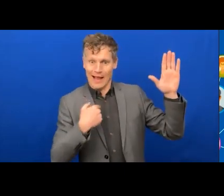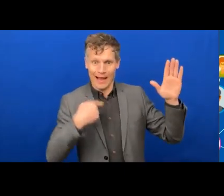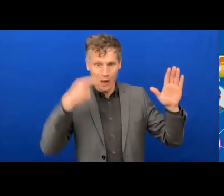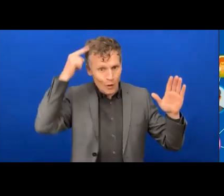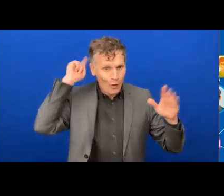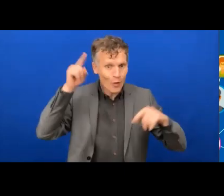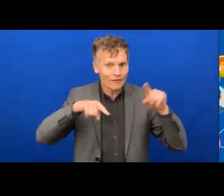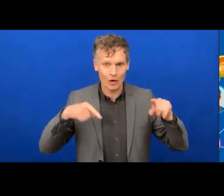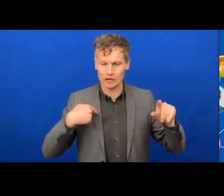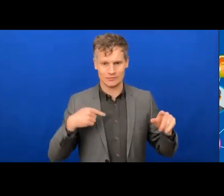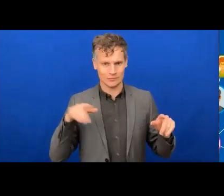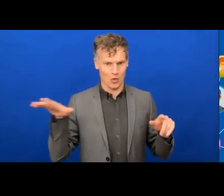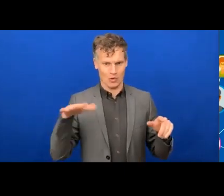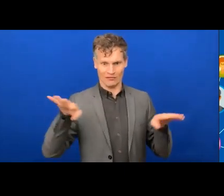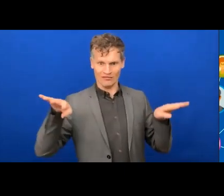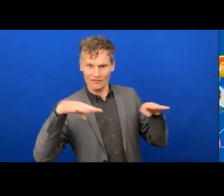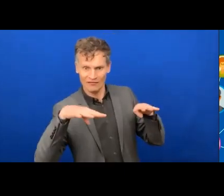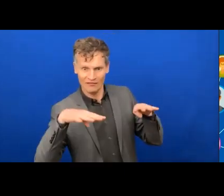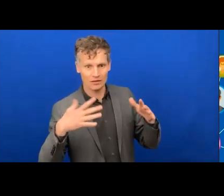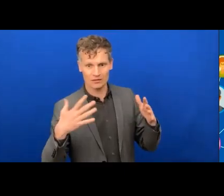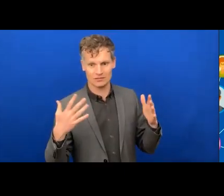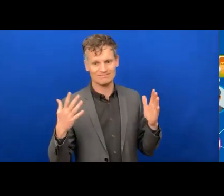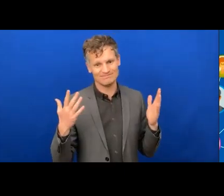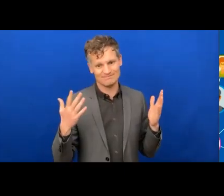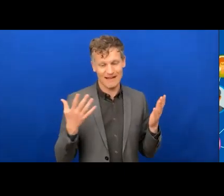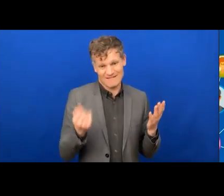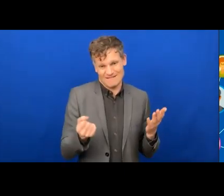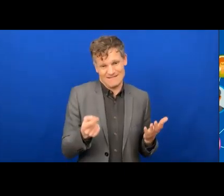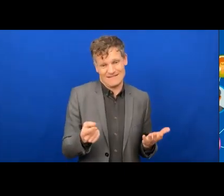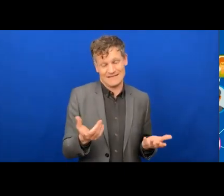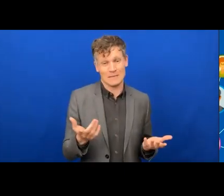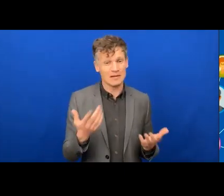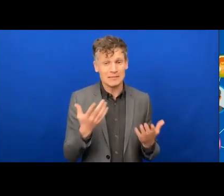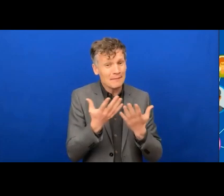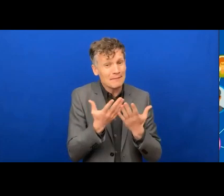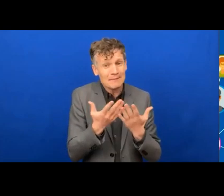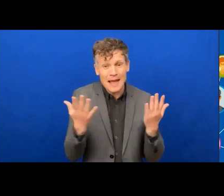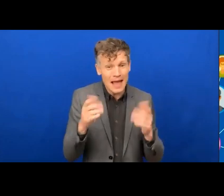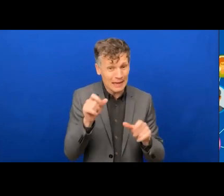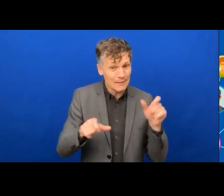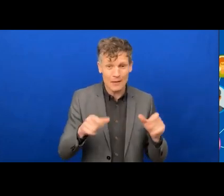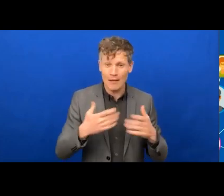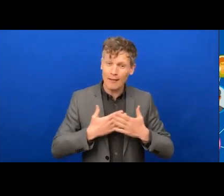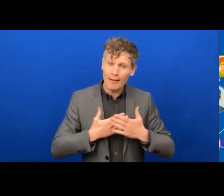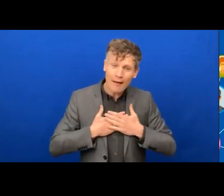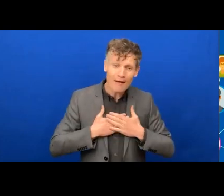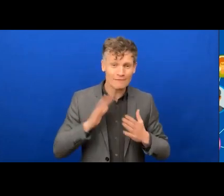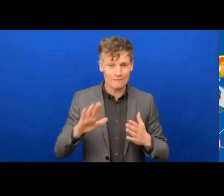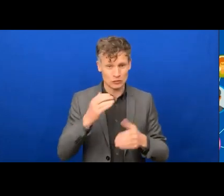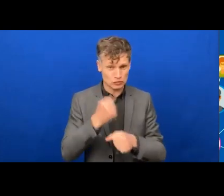manifold, you we get people that really love doing what they're doing, you know, if you can align with someone's